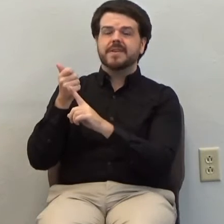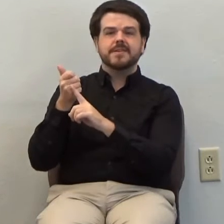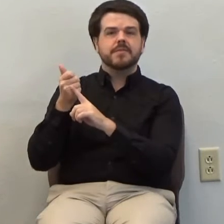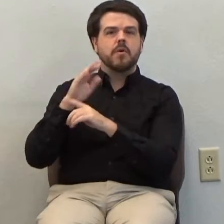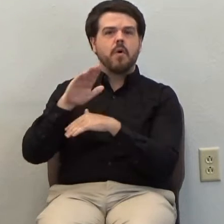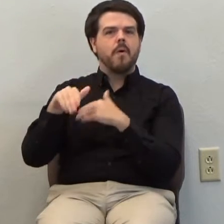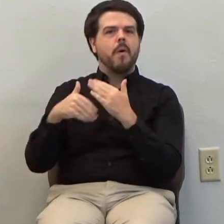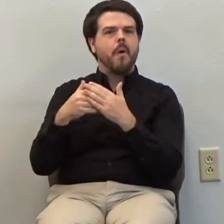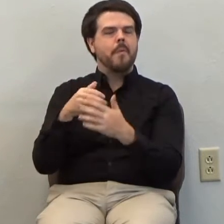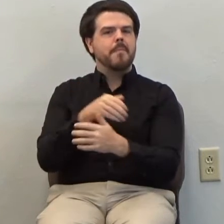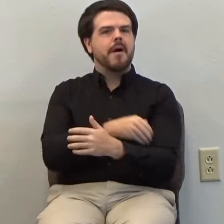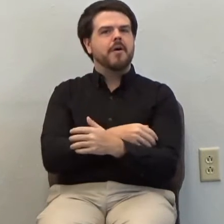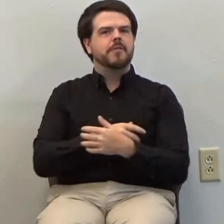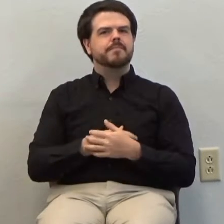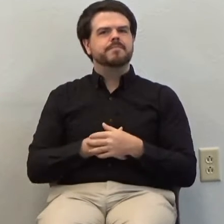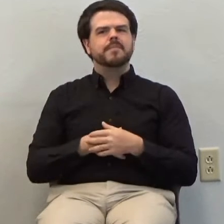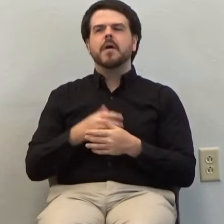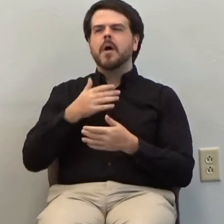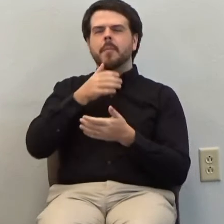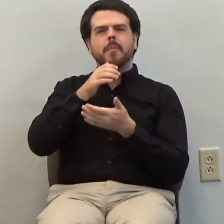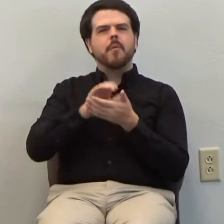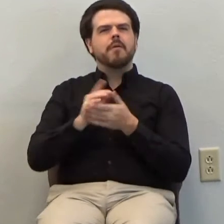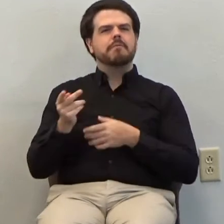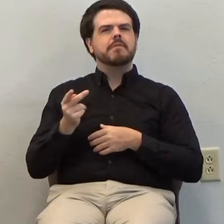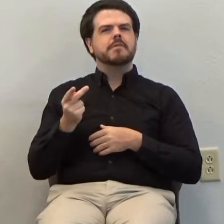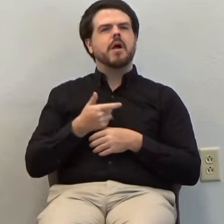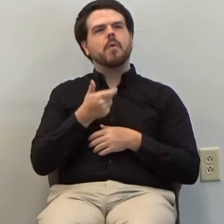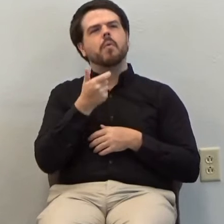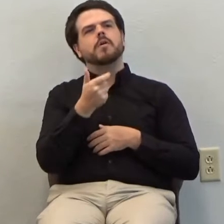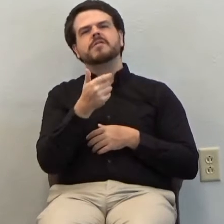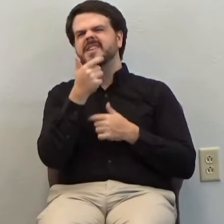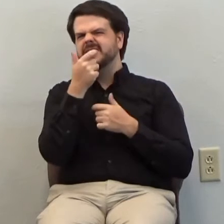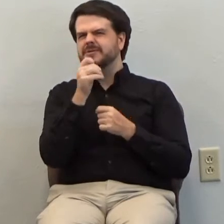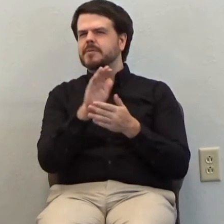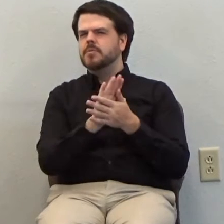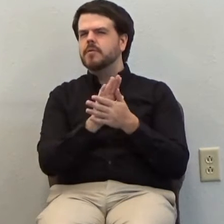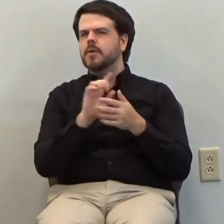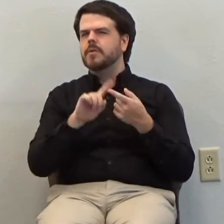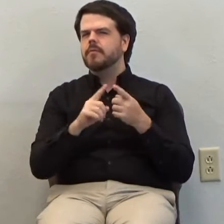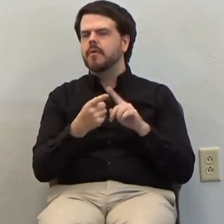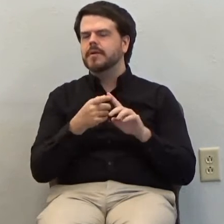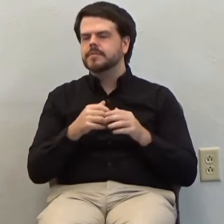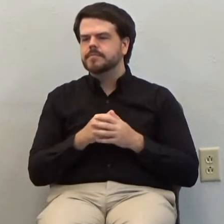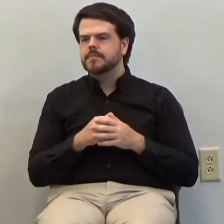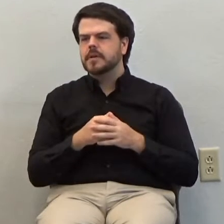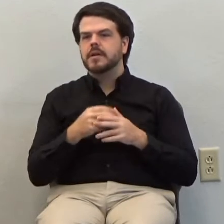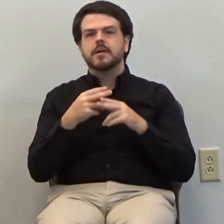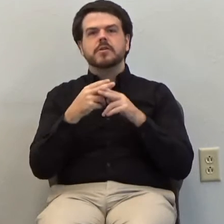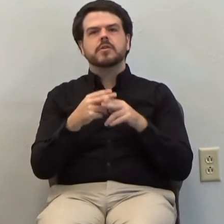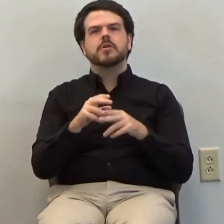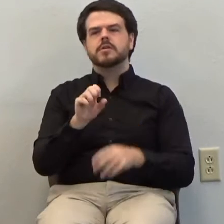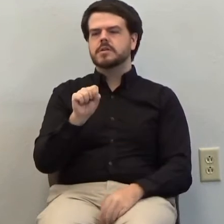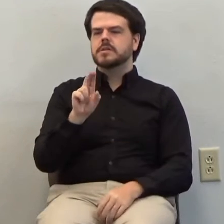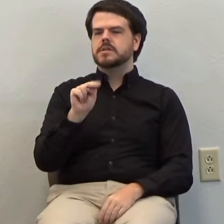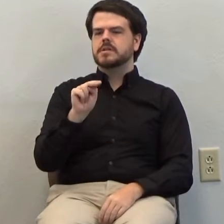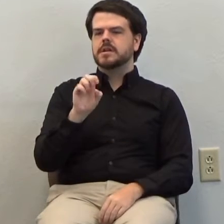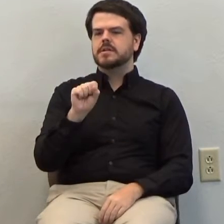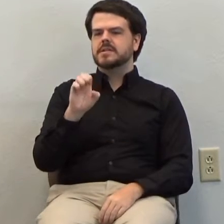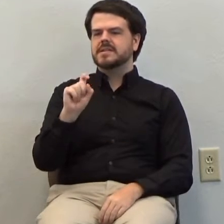Sandy and I watched a really interesting movie the other day with friends. It's called The Sunset Limited.